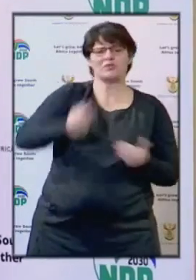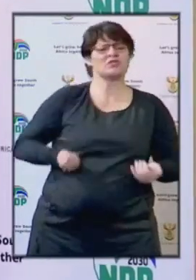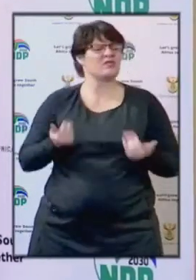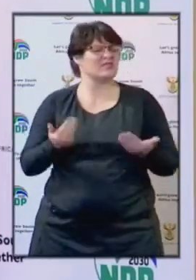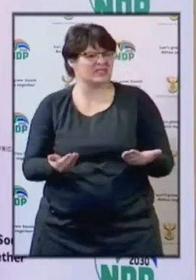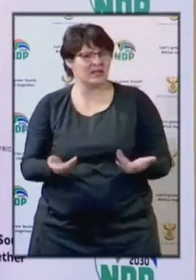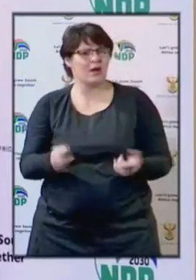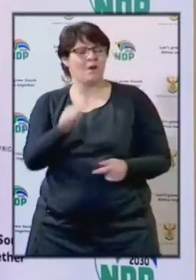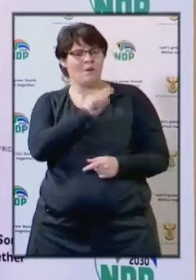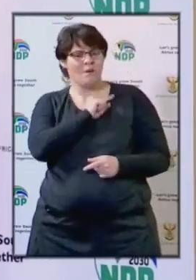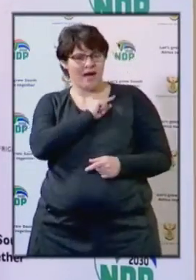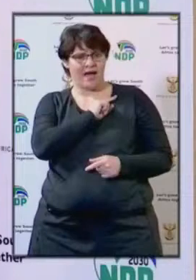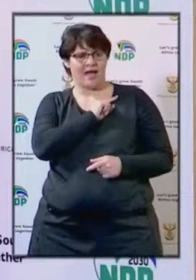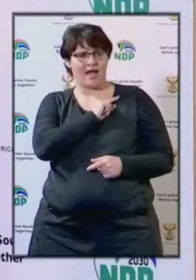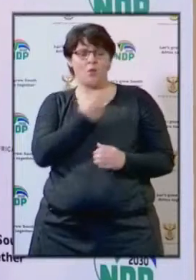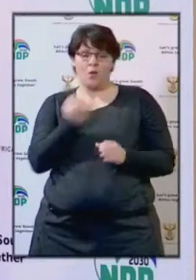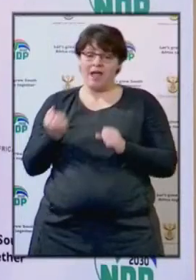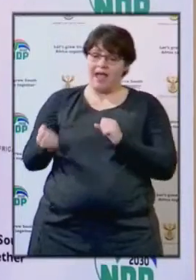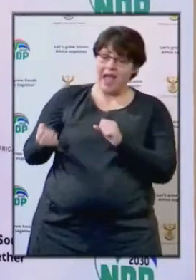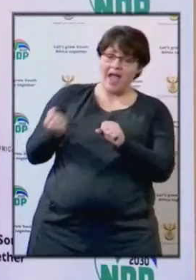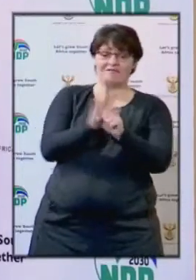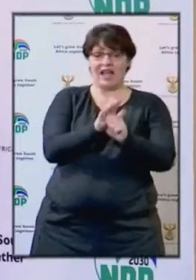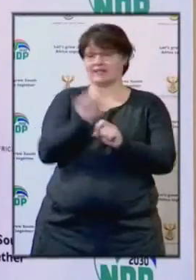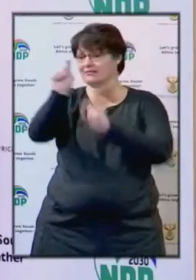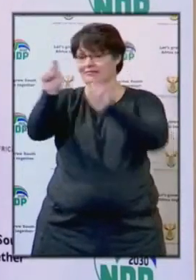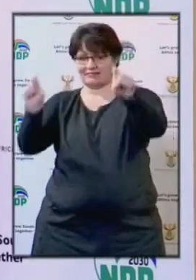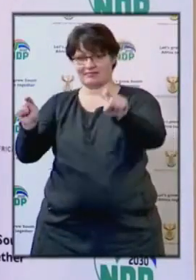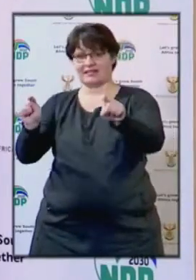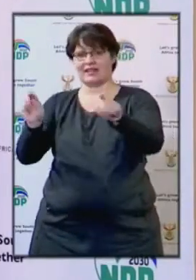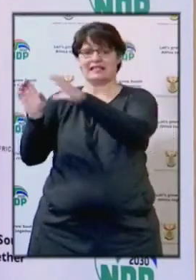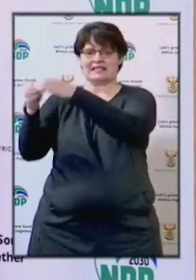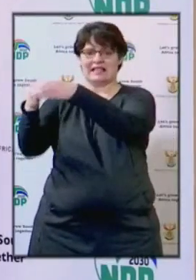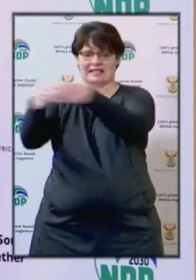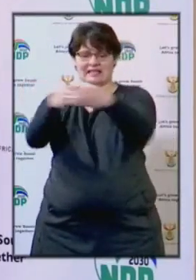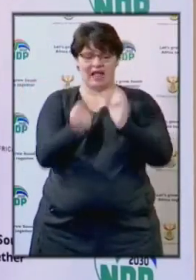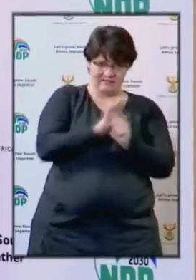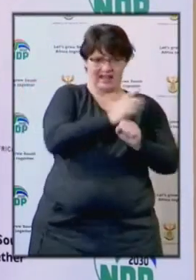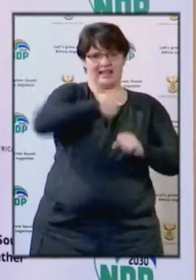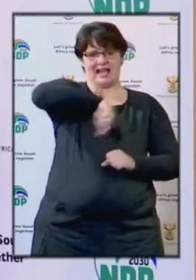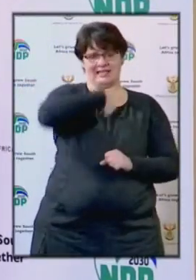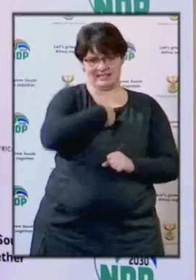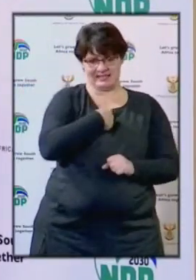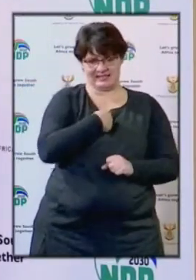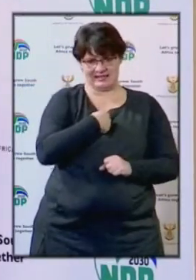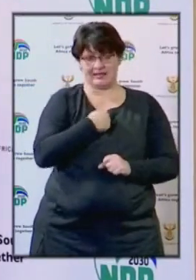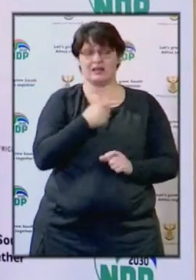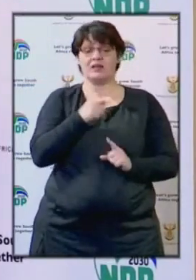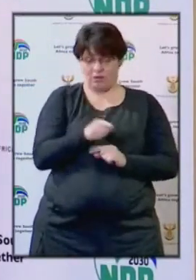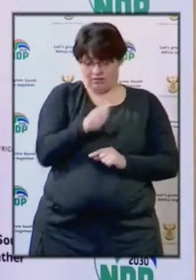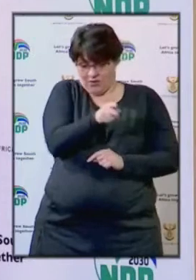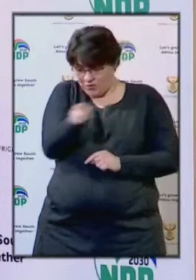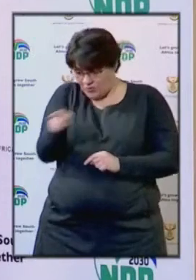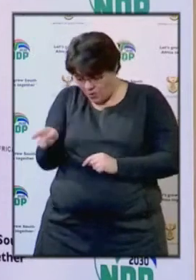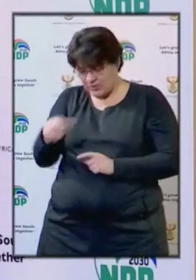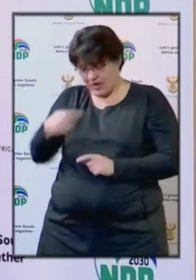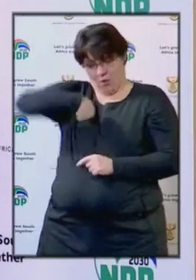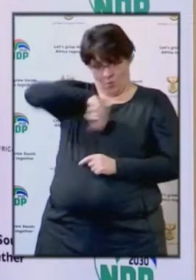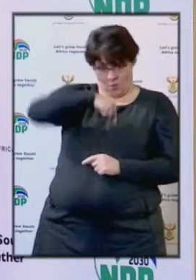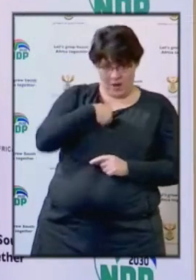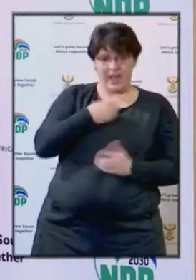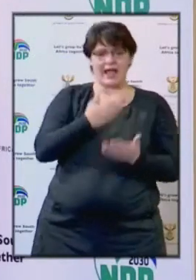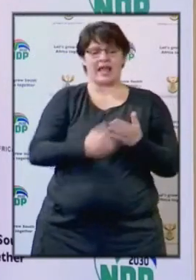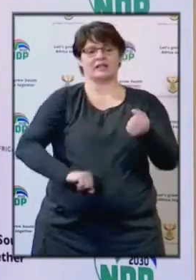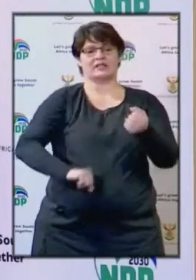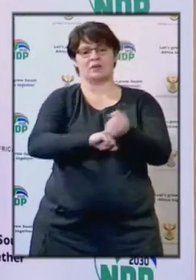because we are already affected by other sectors, just to indicate so that our sector and those who are able to provide